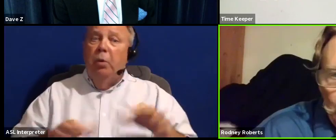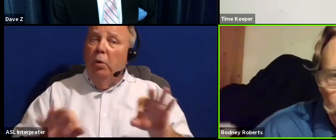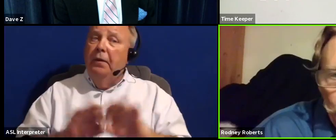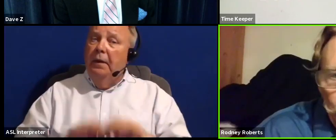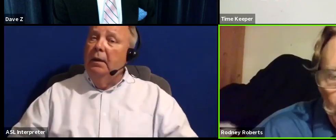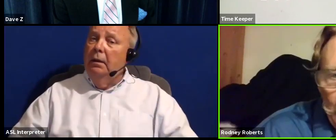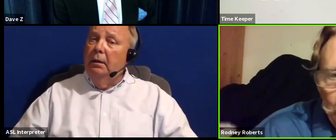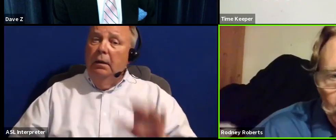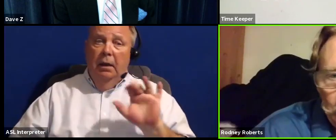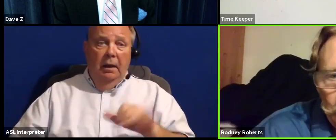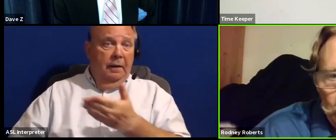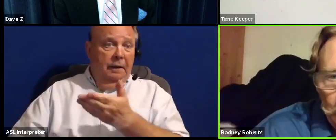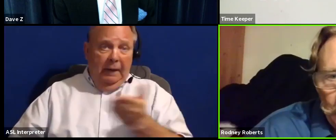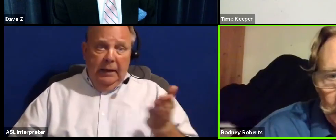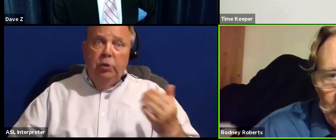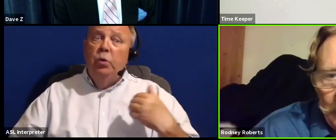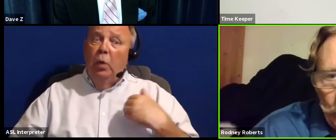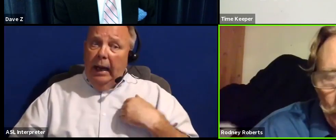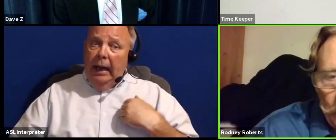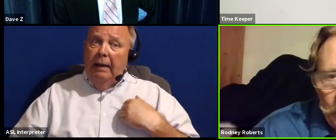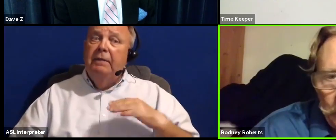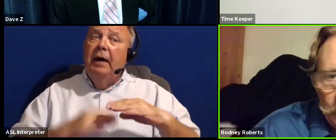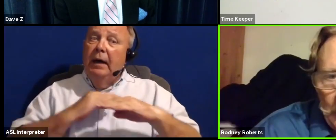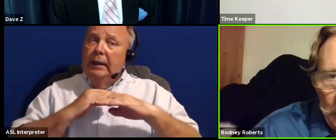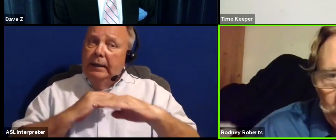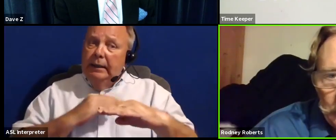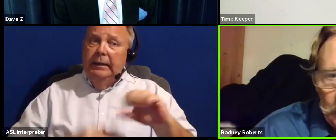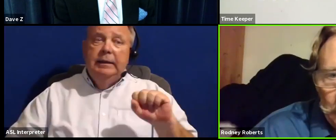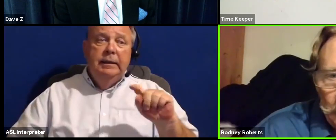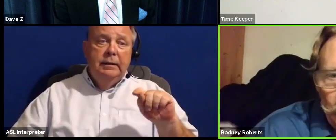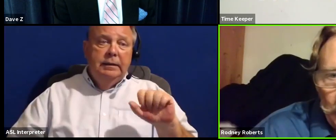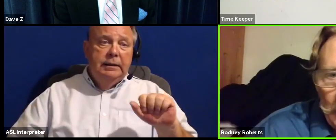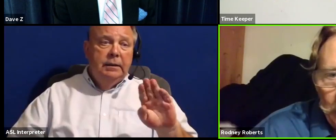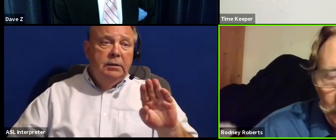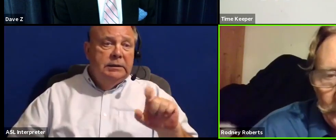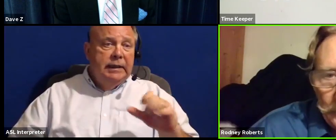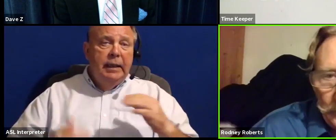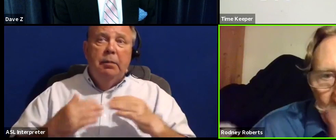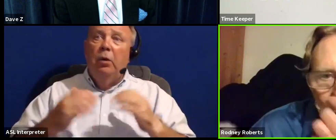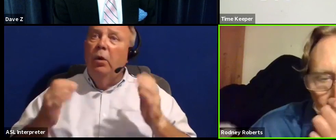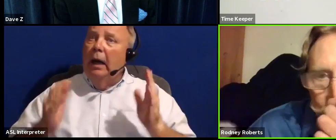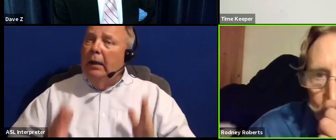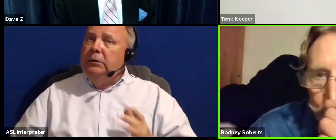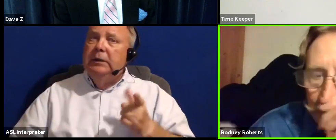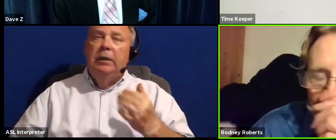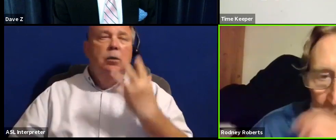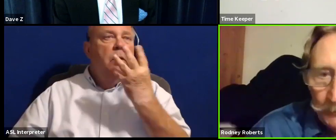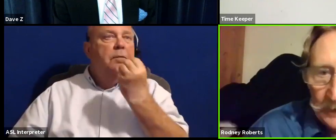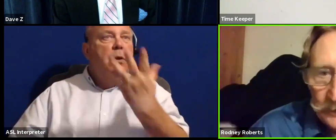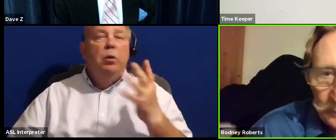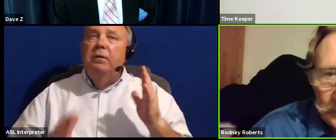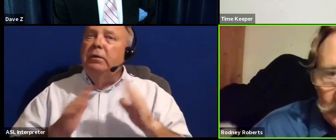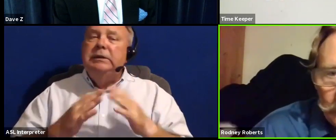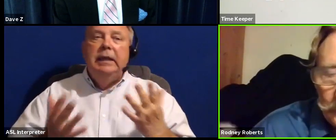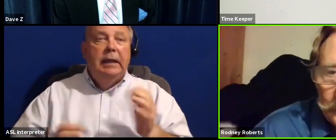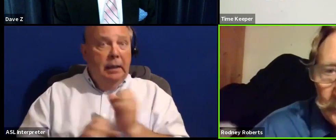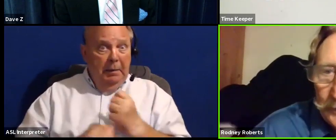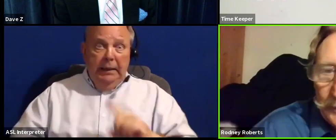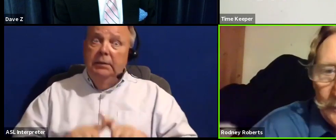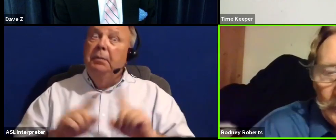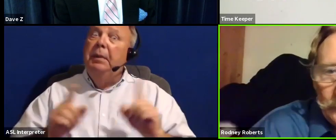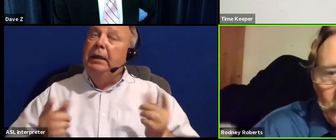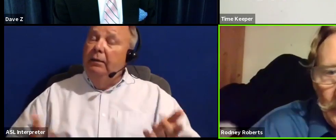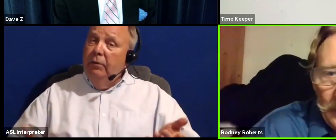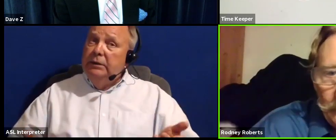That you have stable housing, that you have a beautiful city makes a big difference,